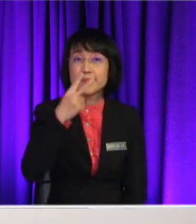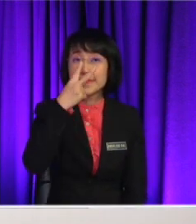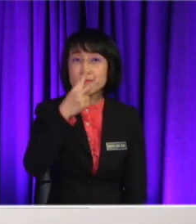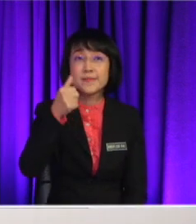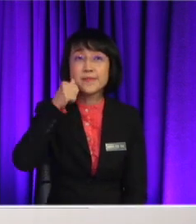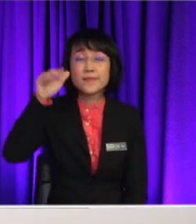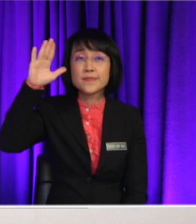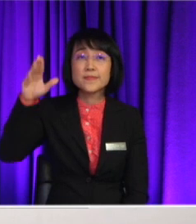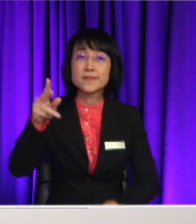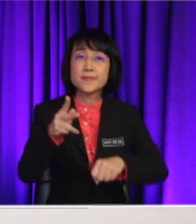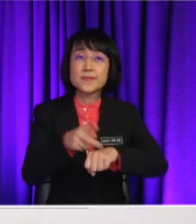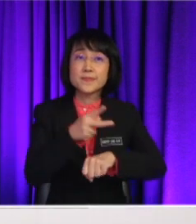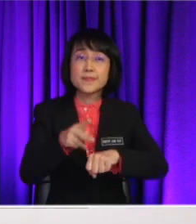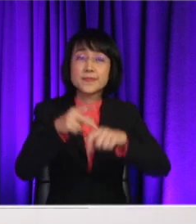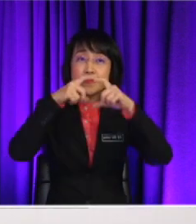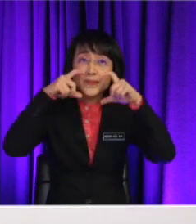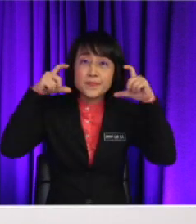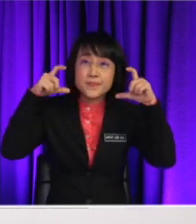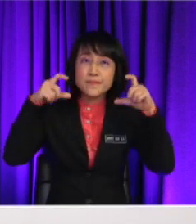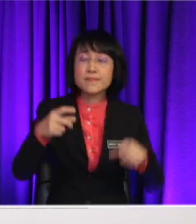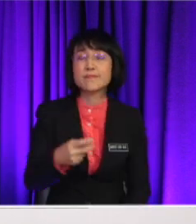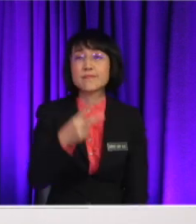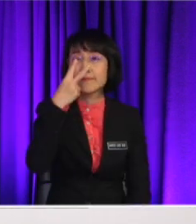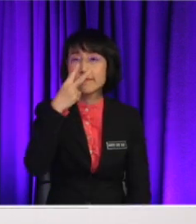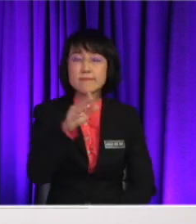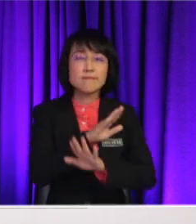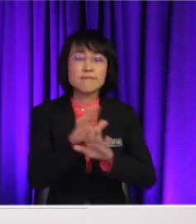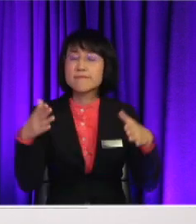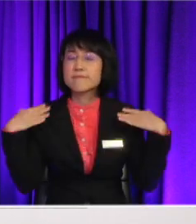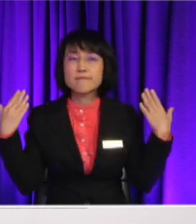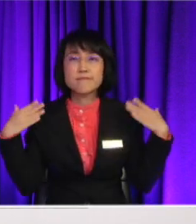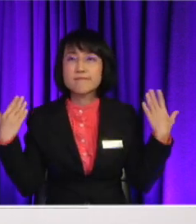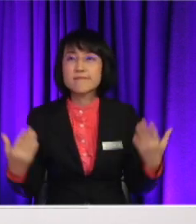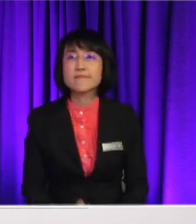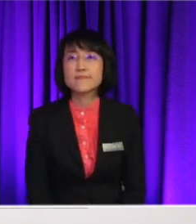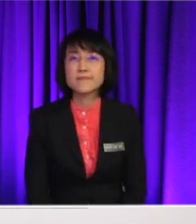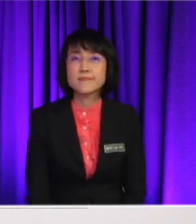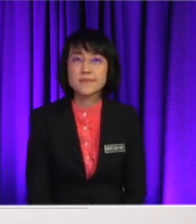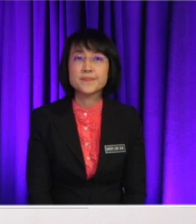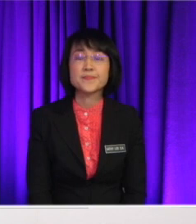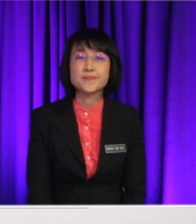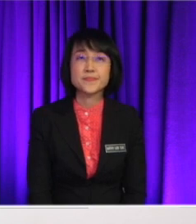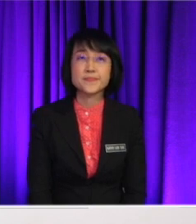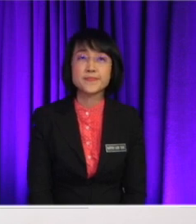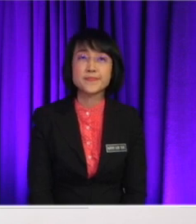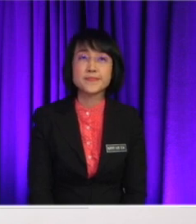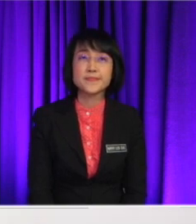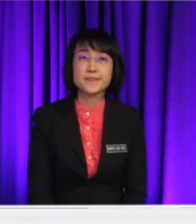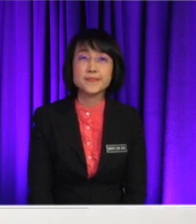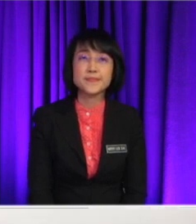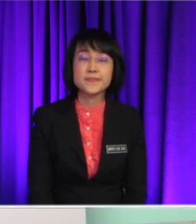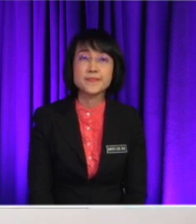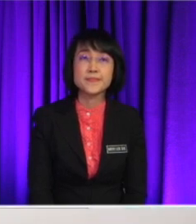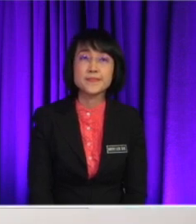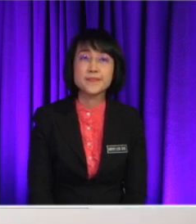a mask and she seems unhappy Alright, okay A woman is wearing a face mask and she seems unhappy, right? Yeah Okay, how